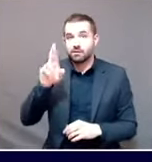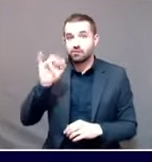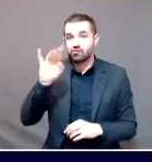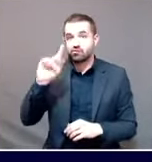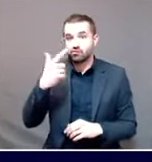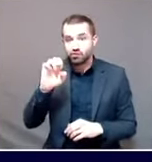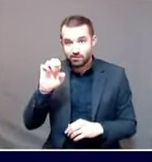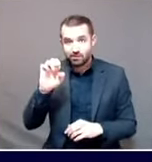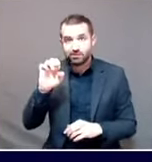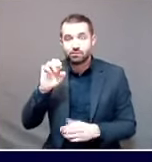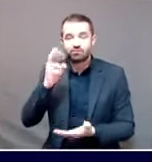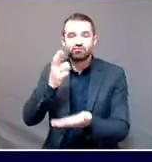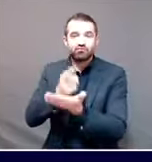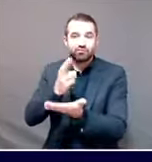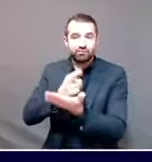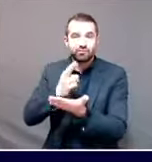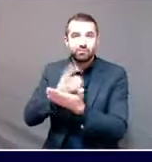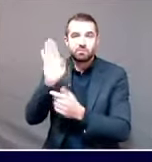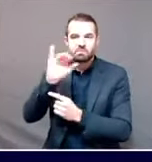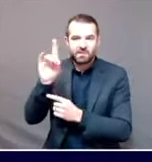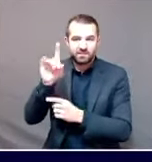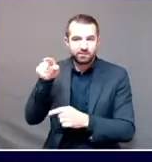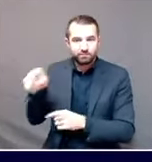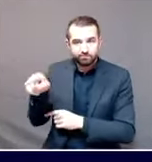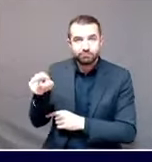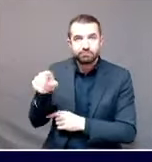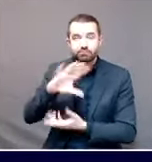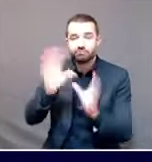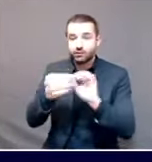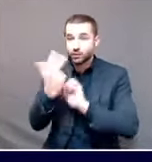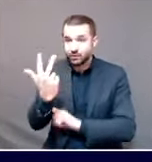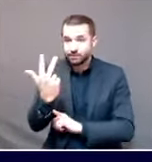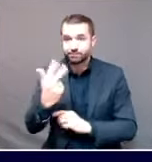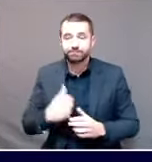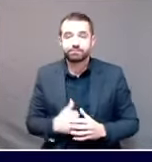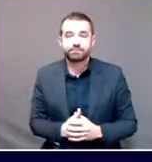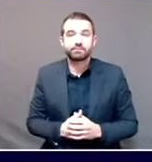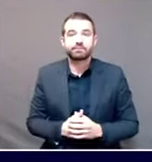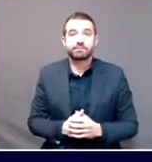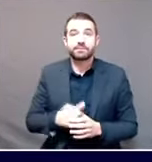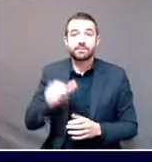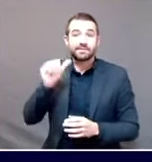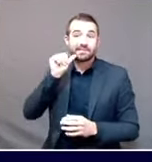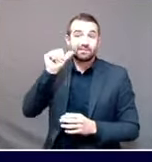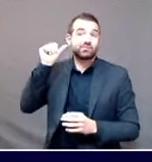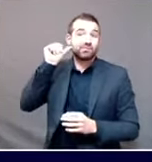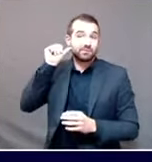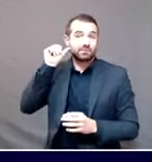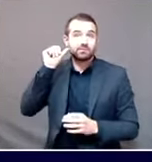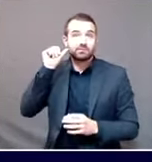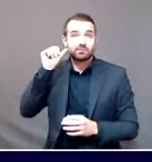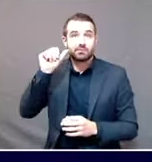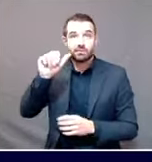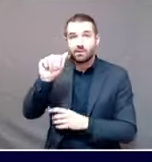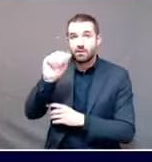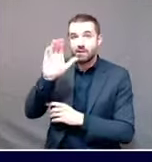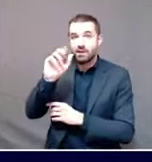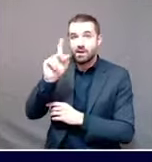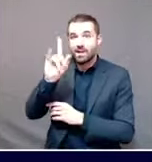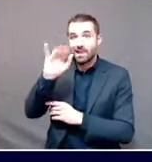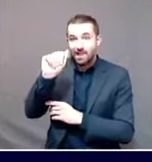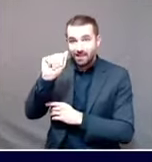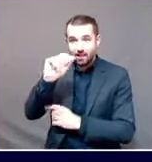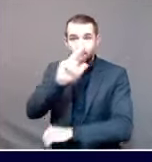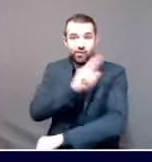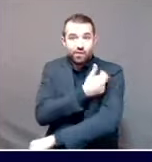Yesterday, Maine CDC opened the following investigations. At Acadia Hospital, where there are now a total of